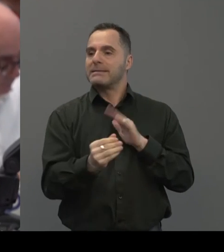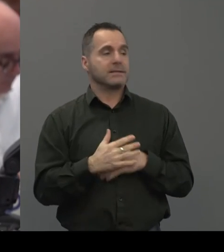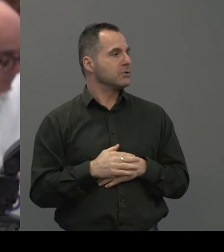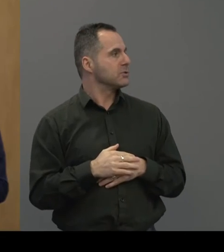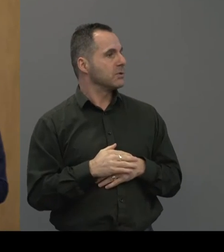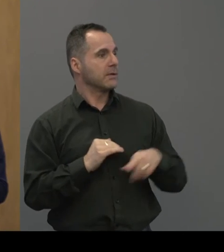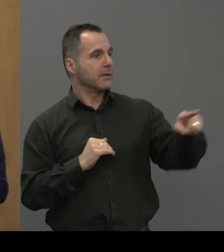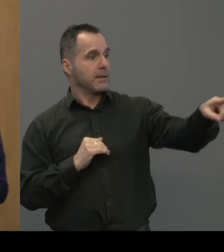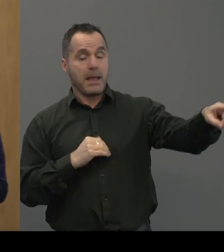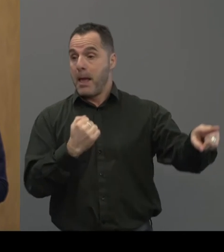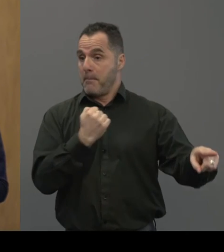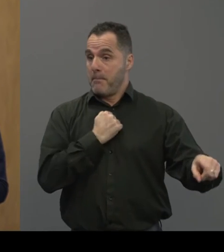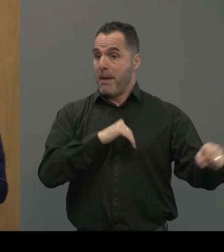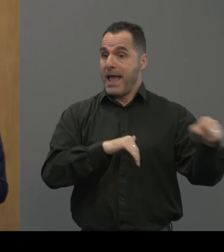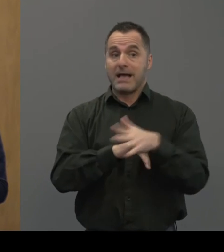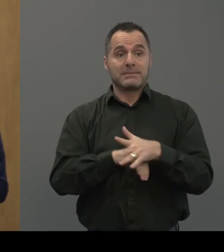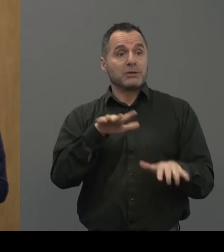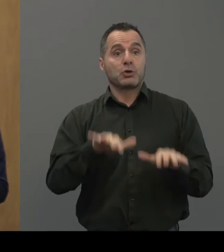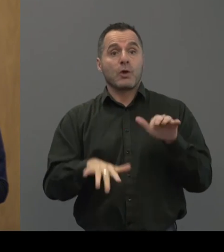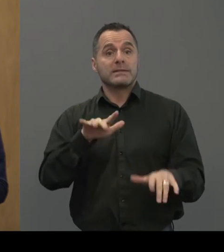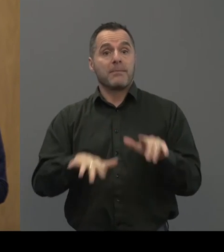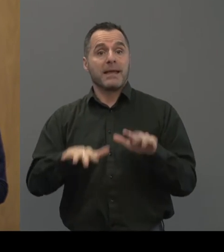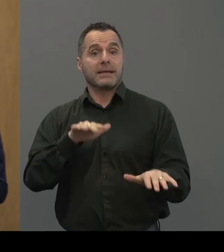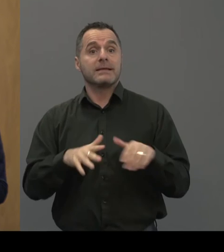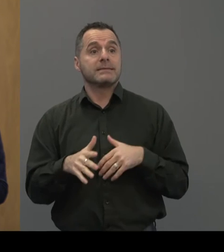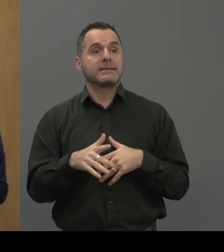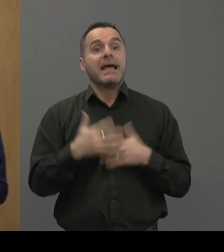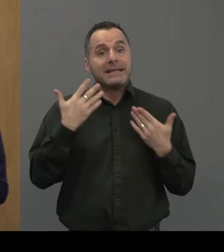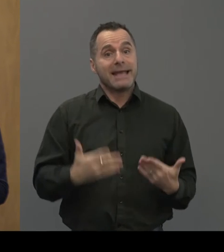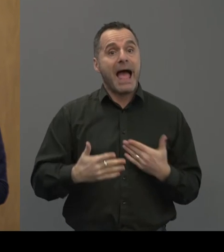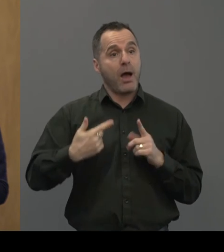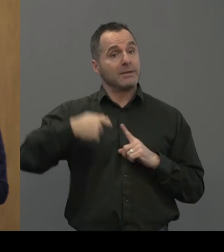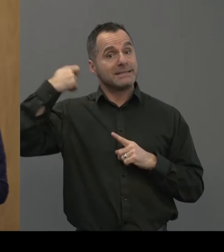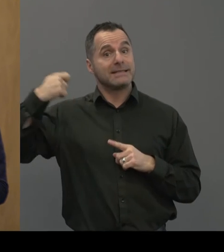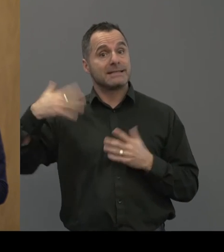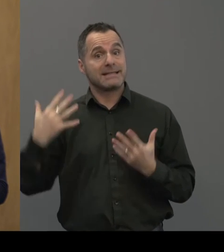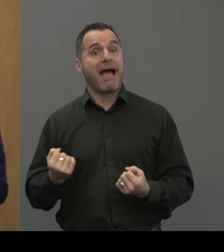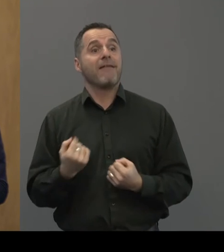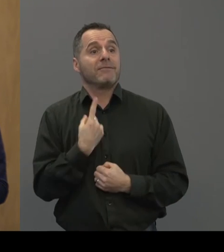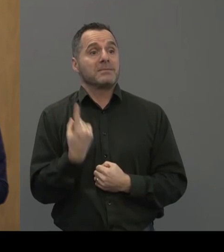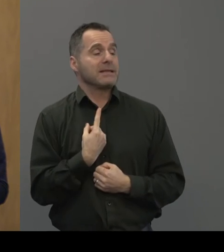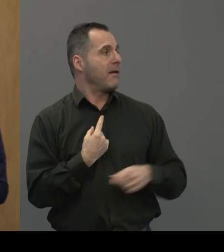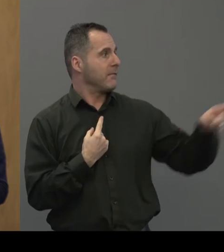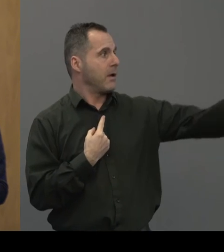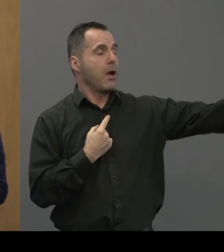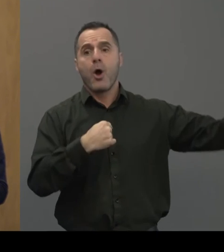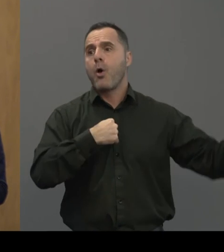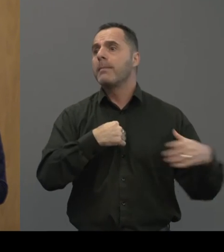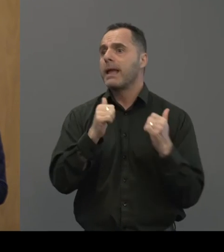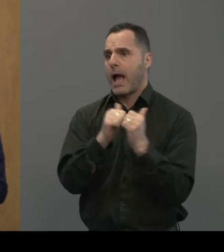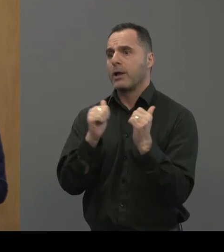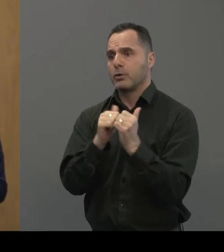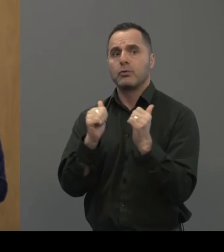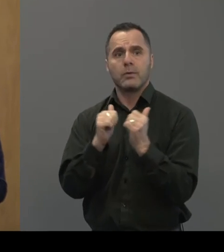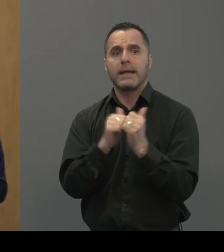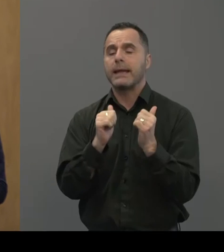is a concert pianist who was at the Royal Academy of Music who now has genitals. Yeah. Yeah. I, I, I, I completely agree with you and, and